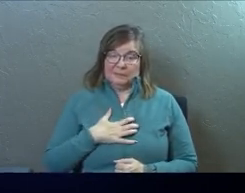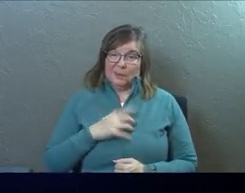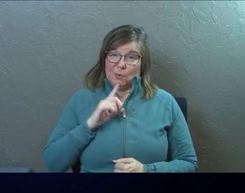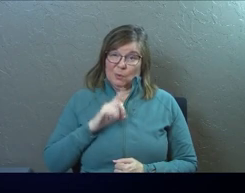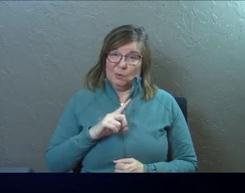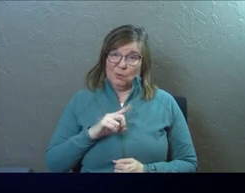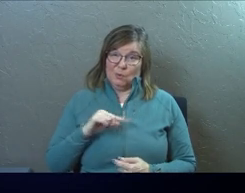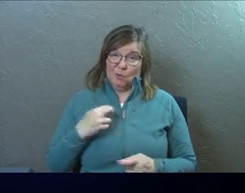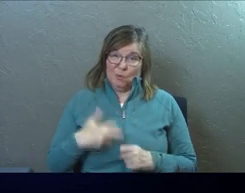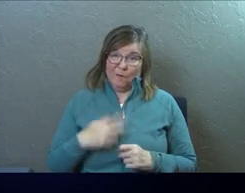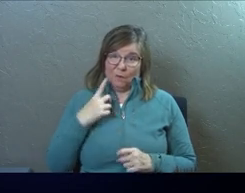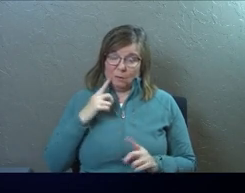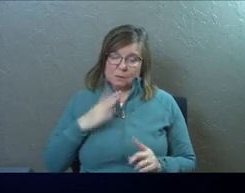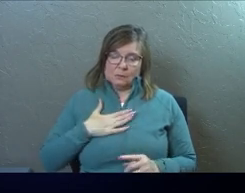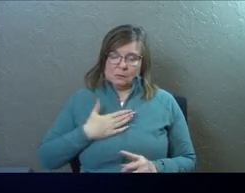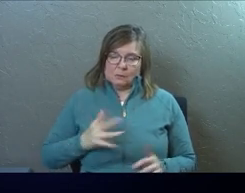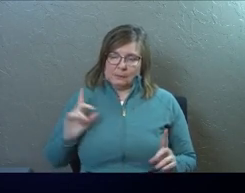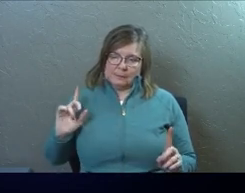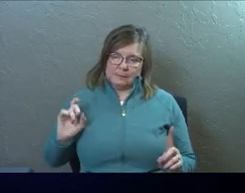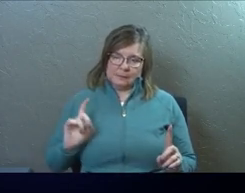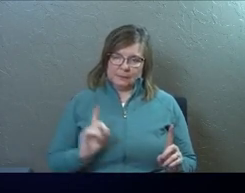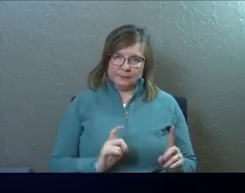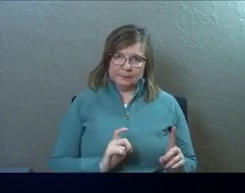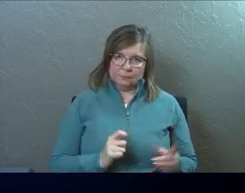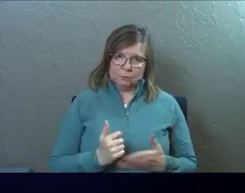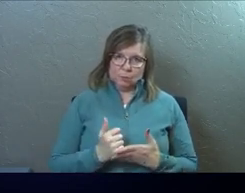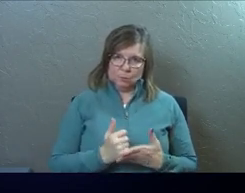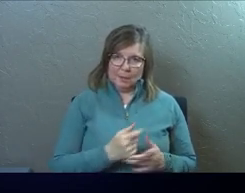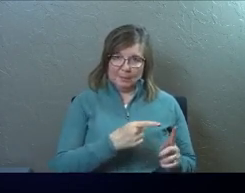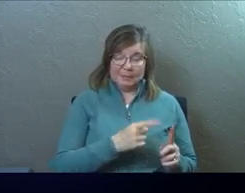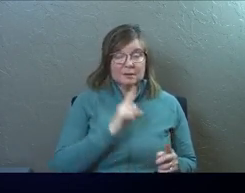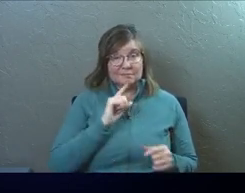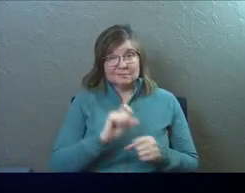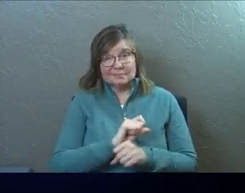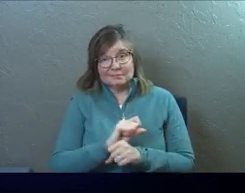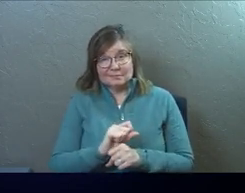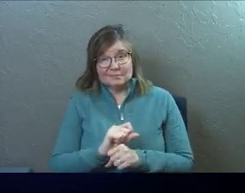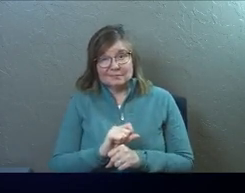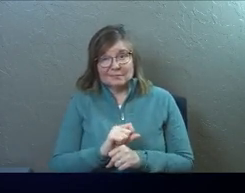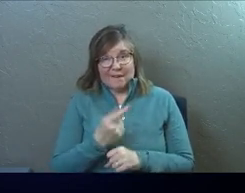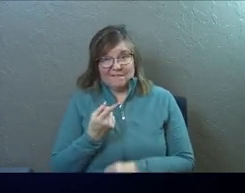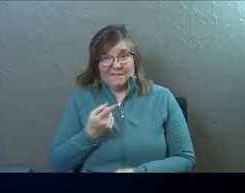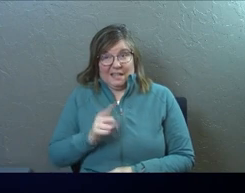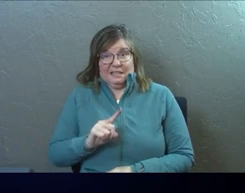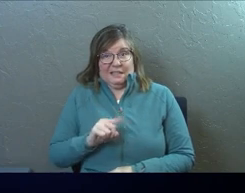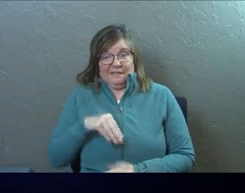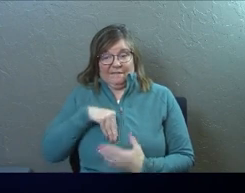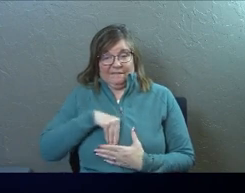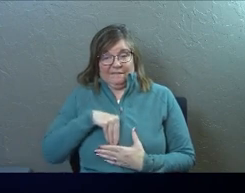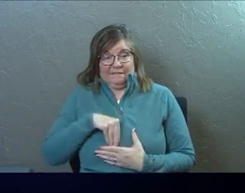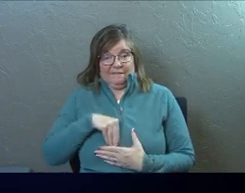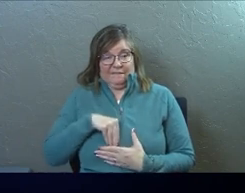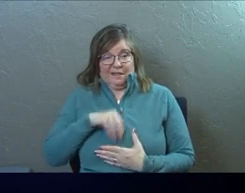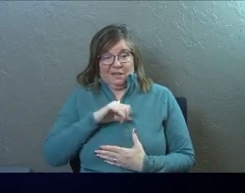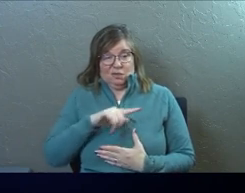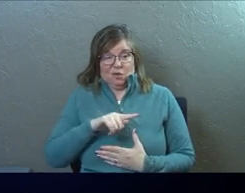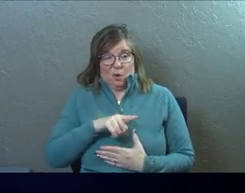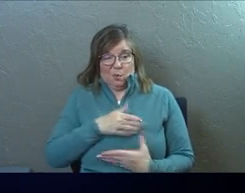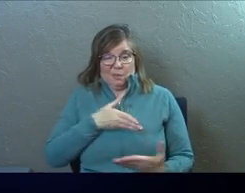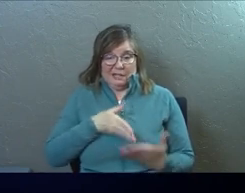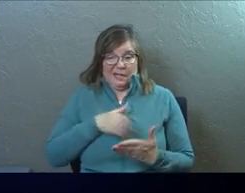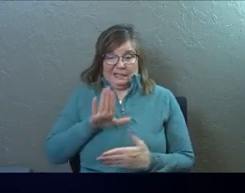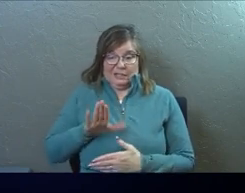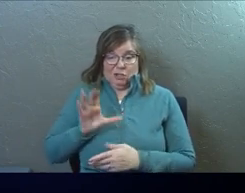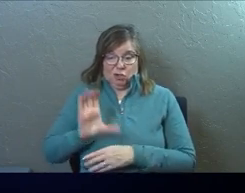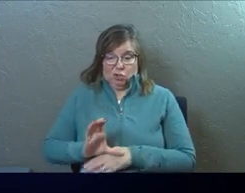deeply personal to him. It certainly was offensive that Saul was coming against